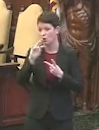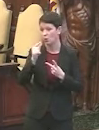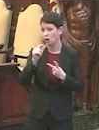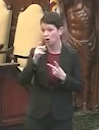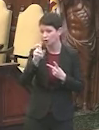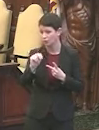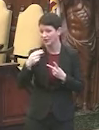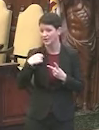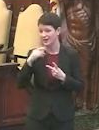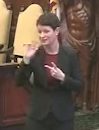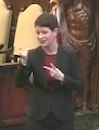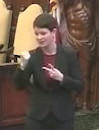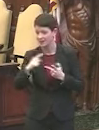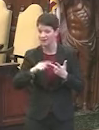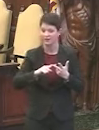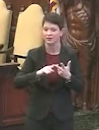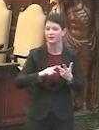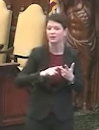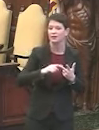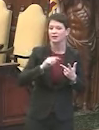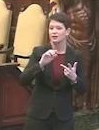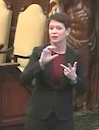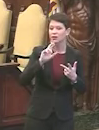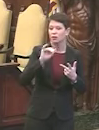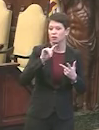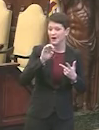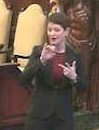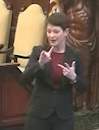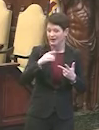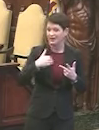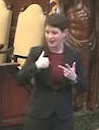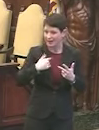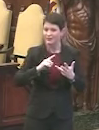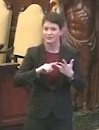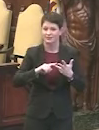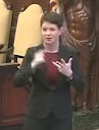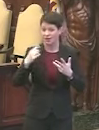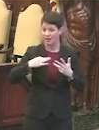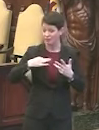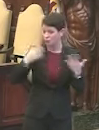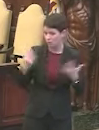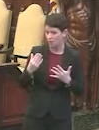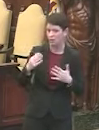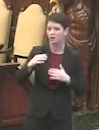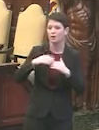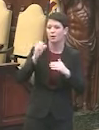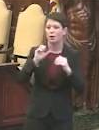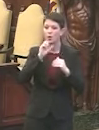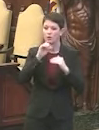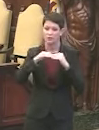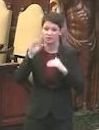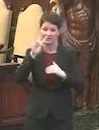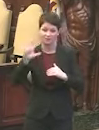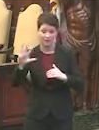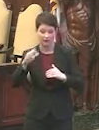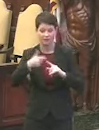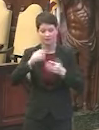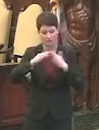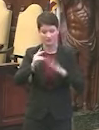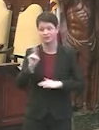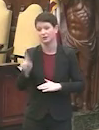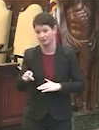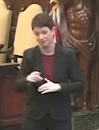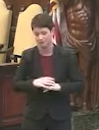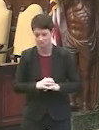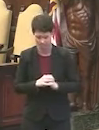Rite Aid now 77 locations providing vaccine. Eligibility for these sites is people over the age of 75 from the city of Philadelphia.